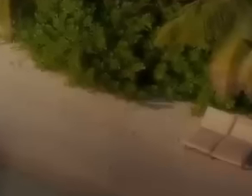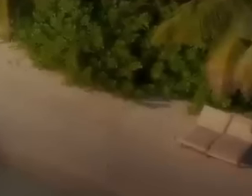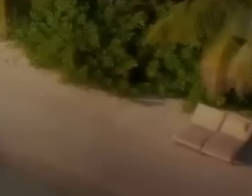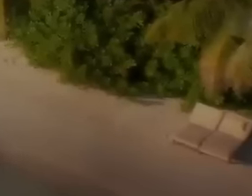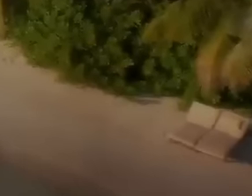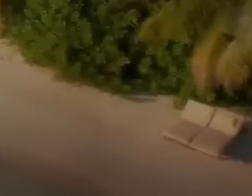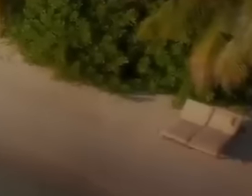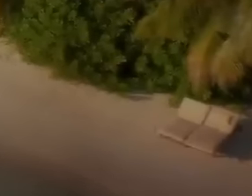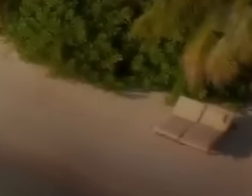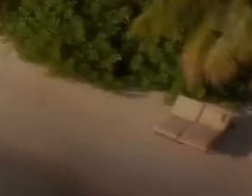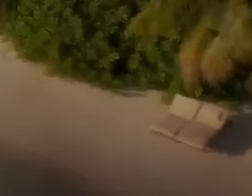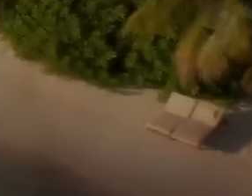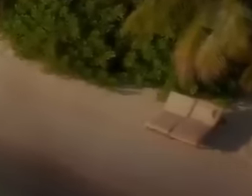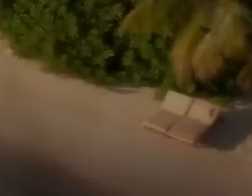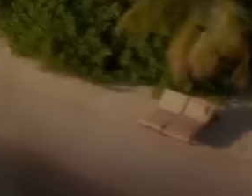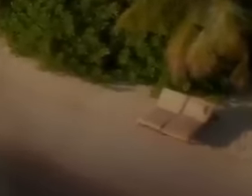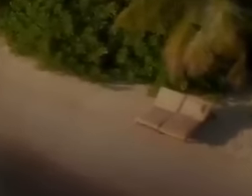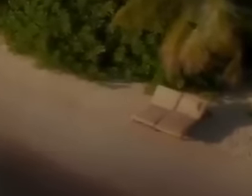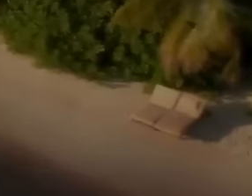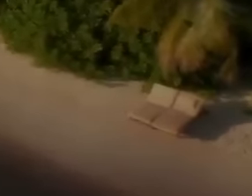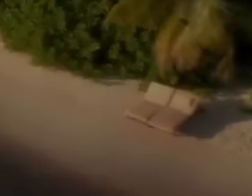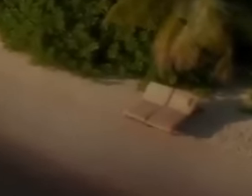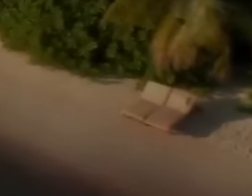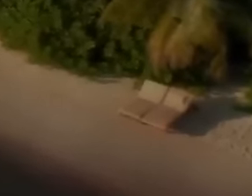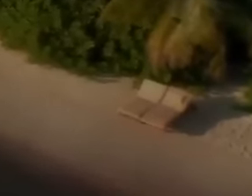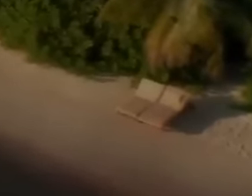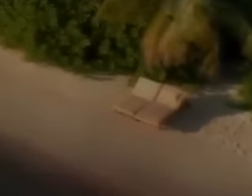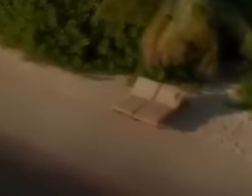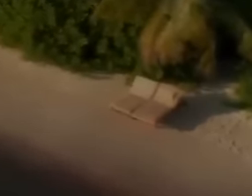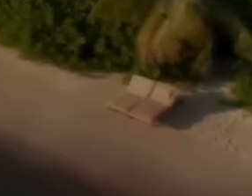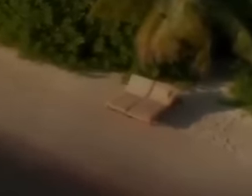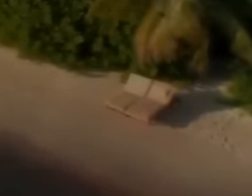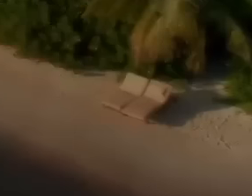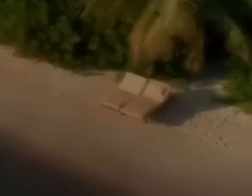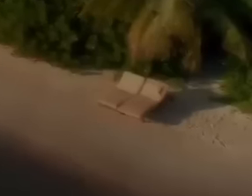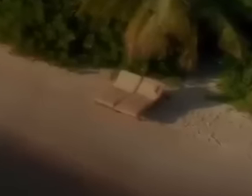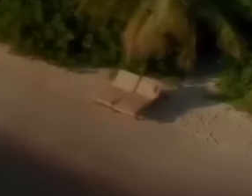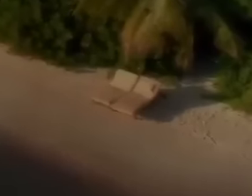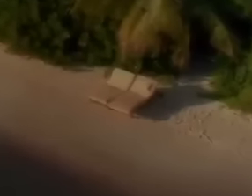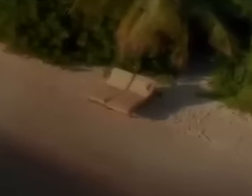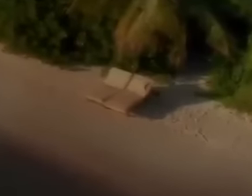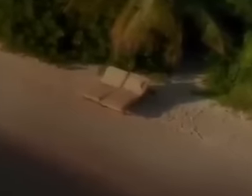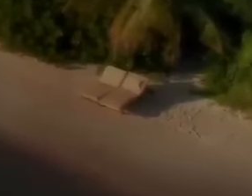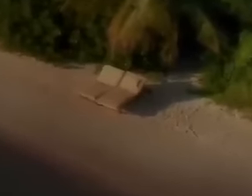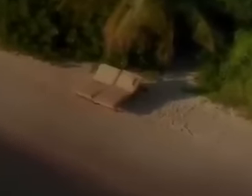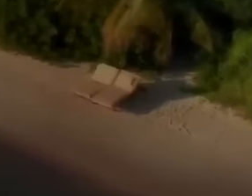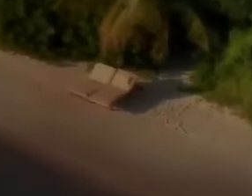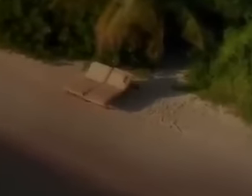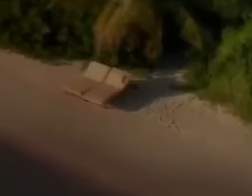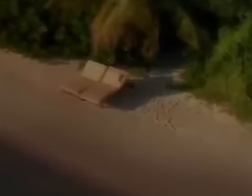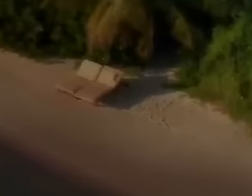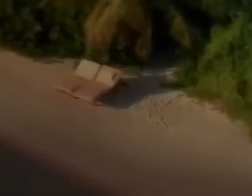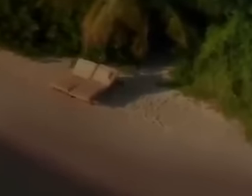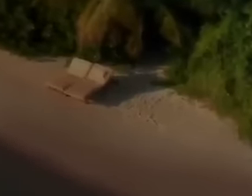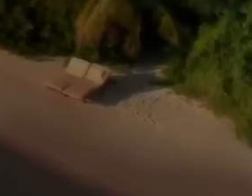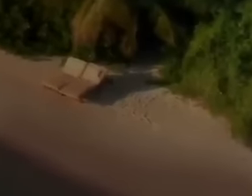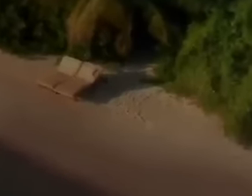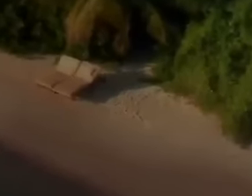Lord, mighty God, Lord of all.